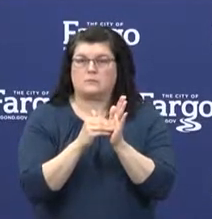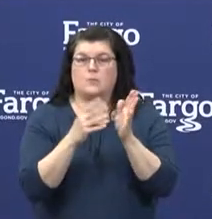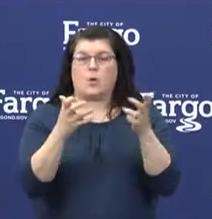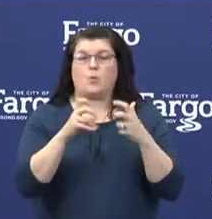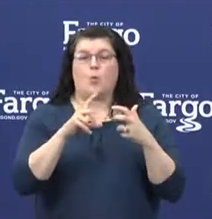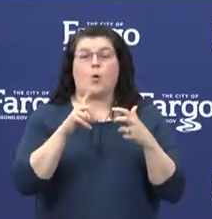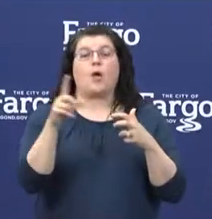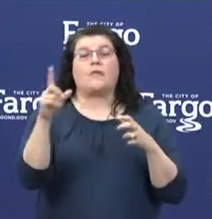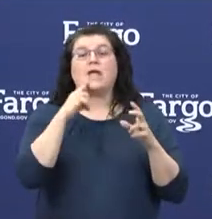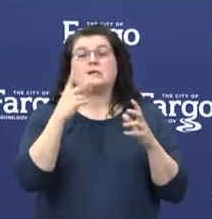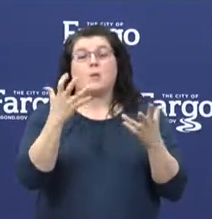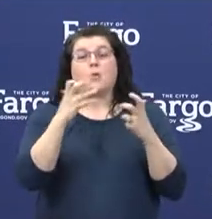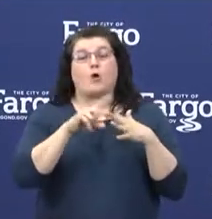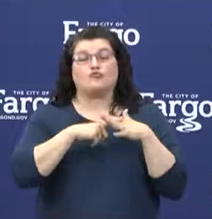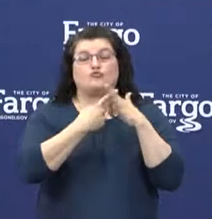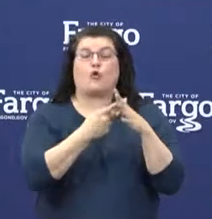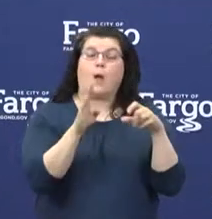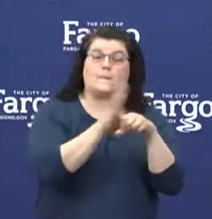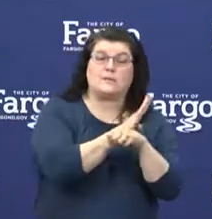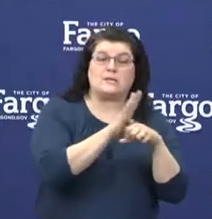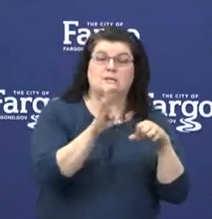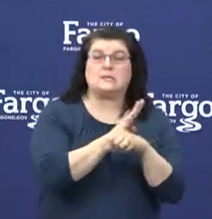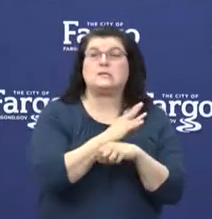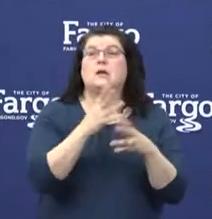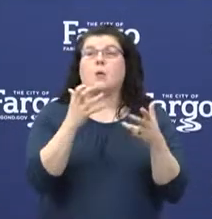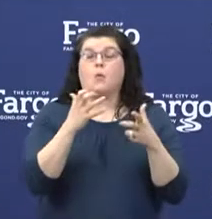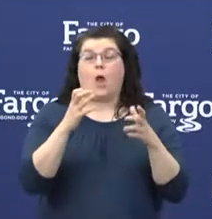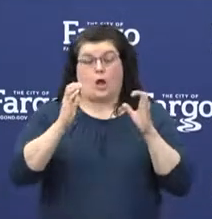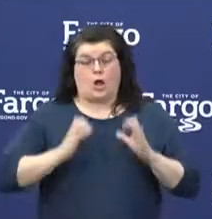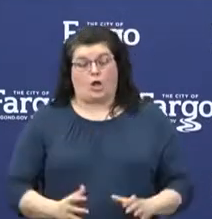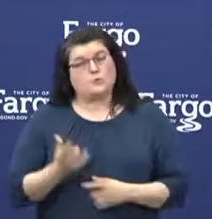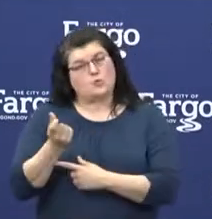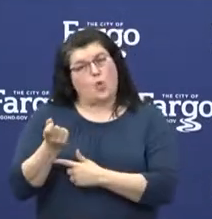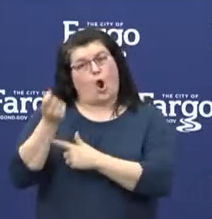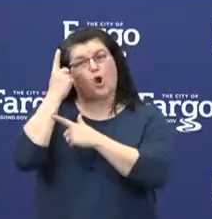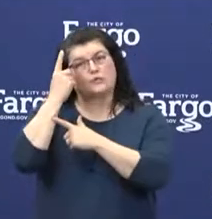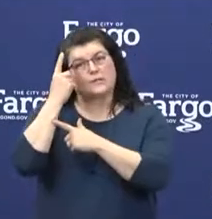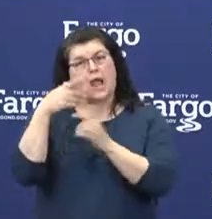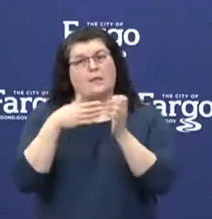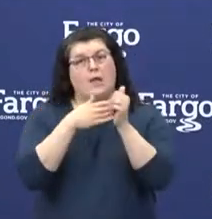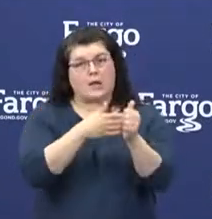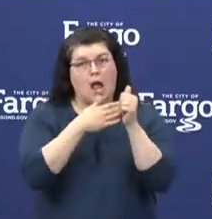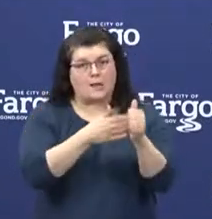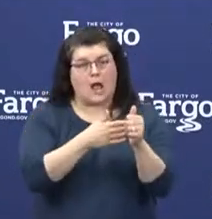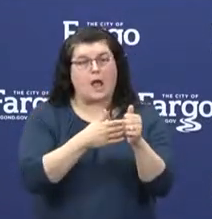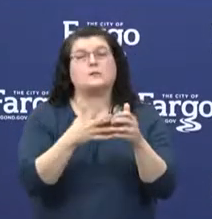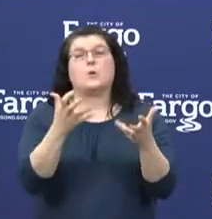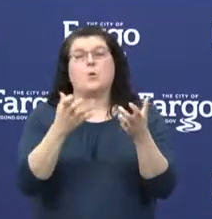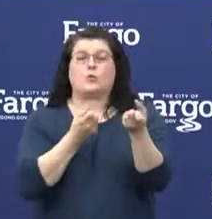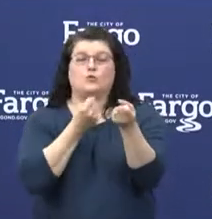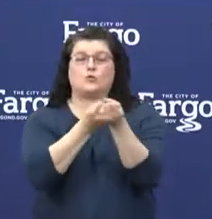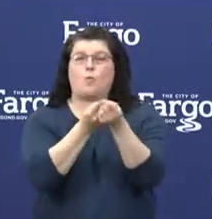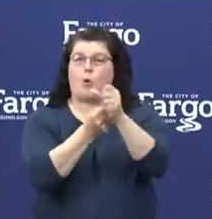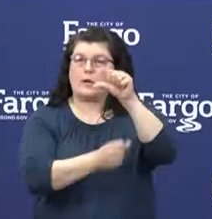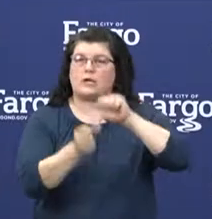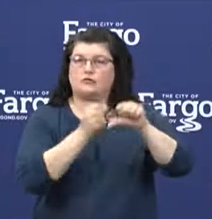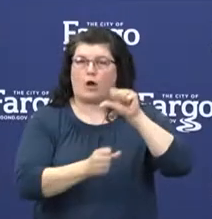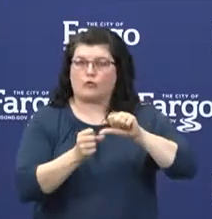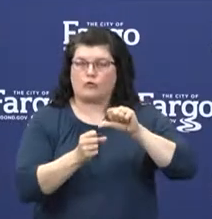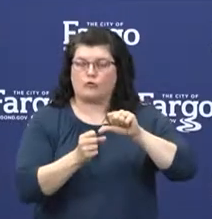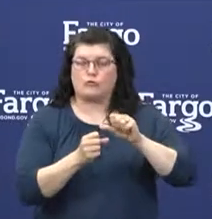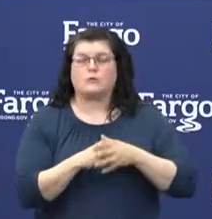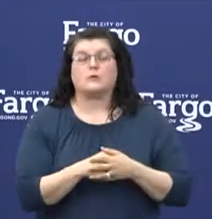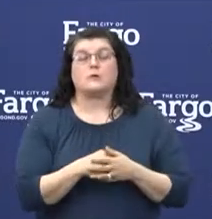businesses and their customers to be familiar with the protocols so we can support each other as much as possible. As a city,